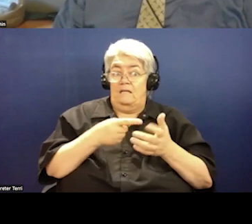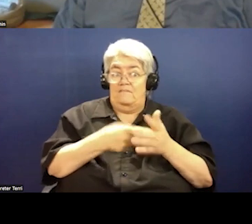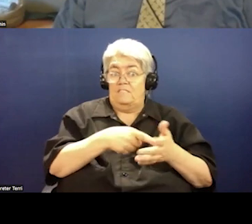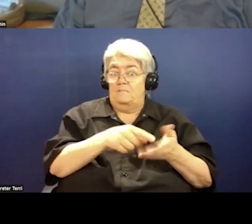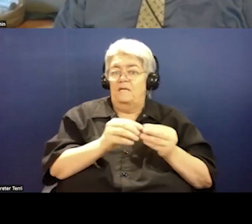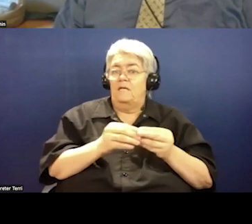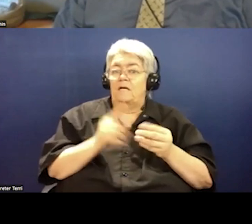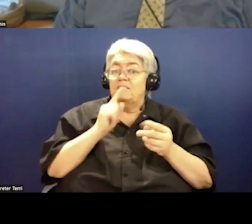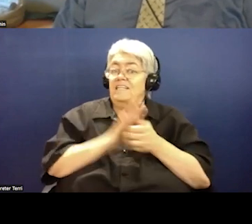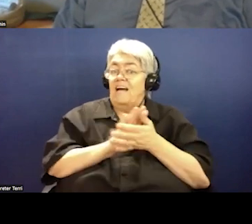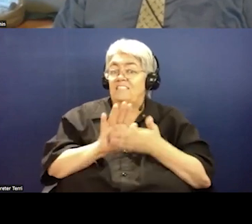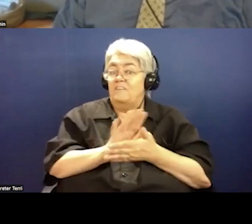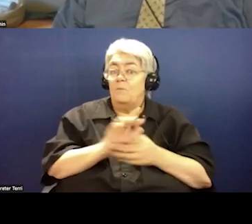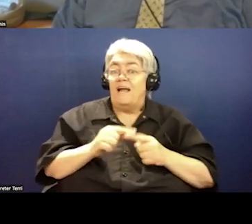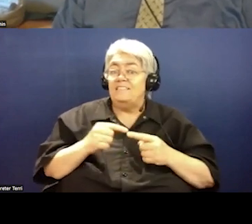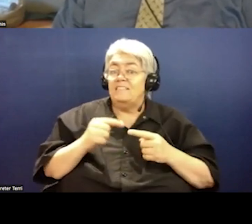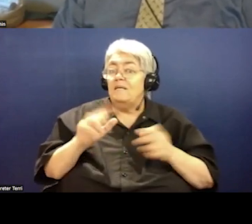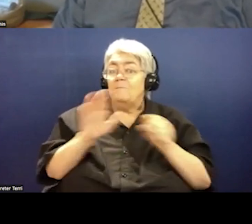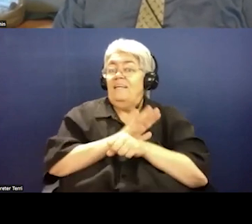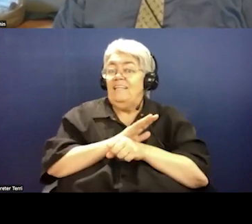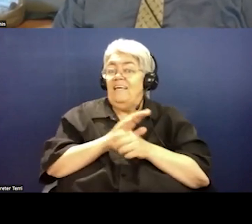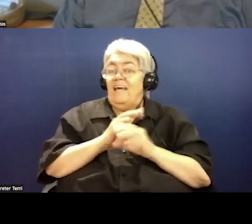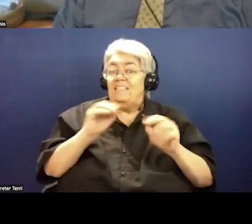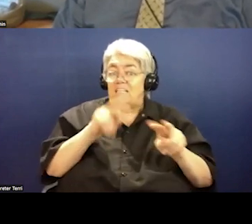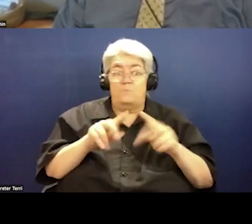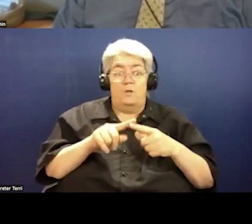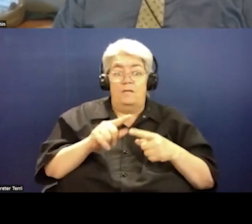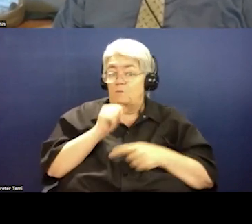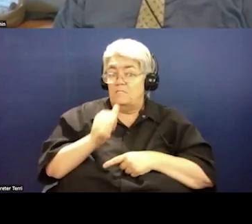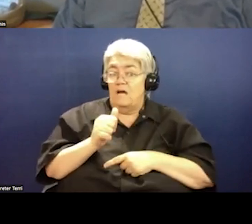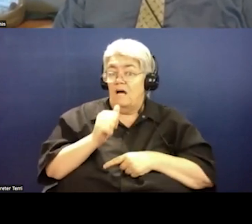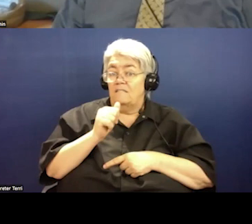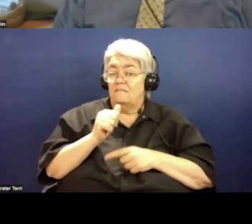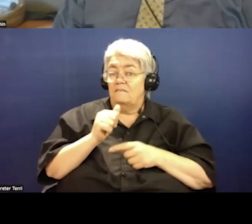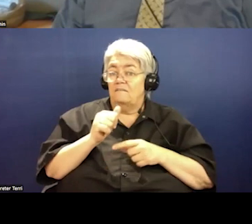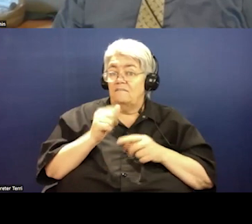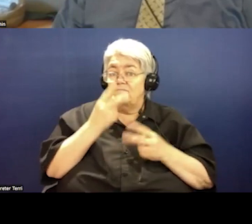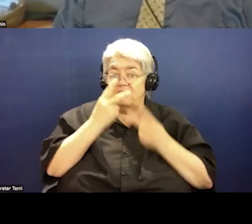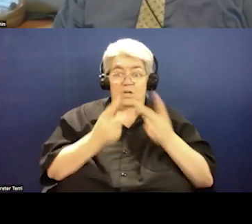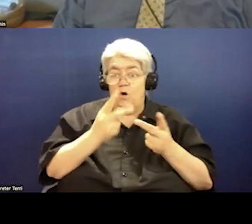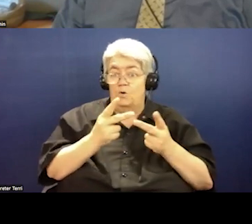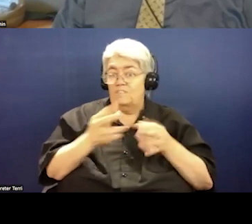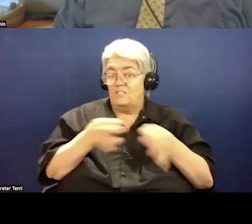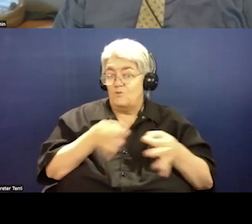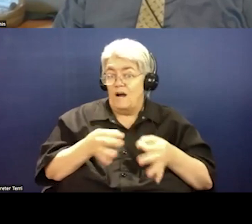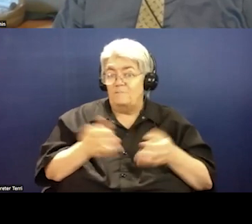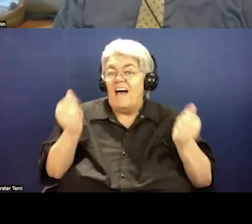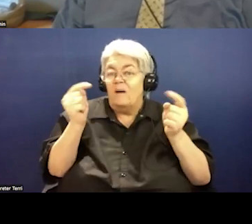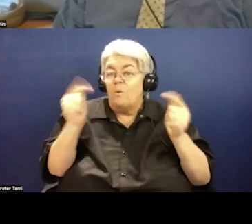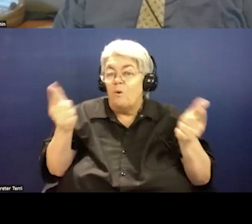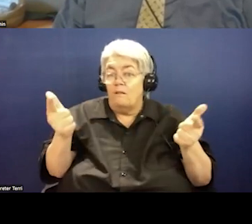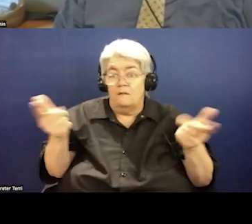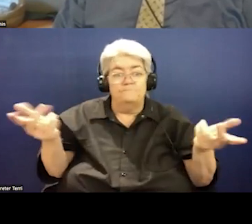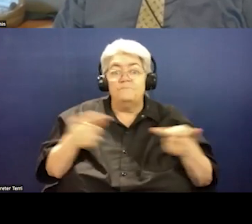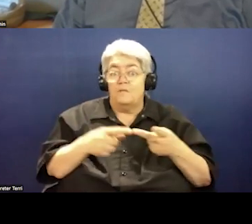inaccessible. I have no idea what was on it. It wasn't video described. So that's another thing that would be a huge step.